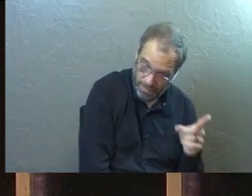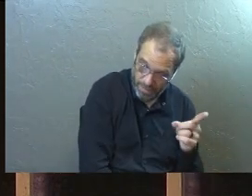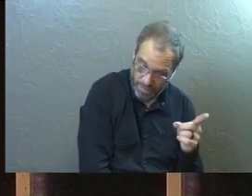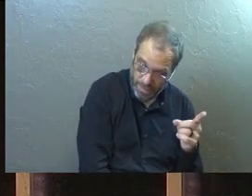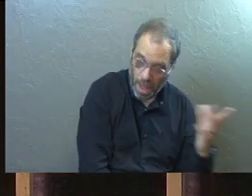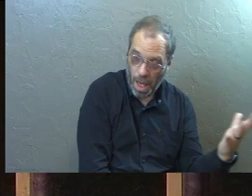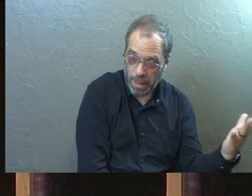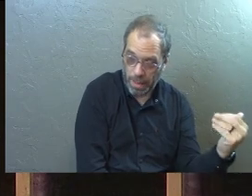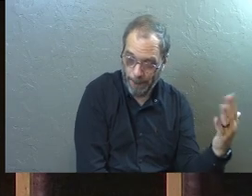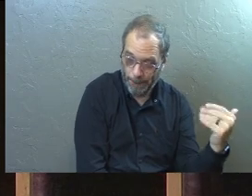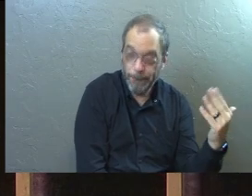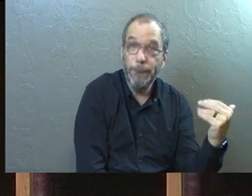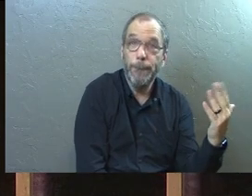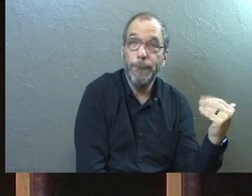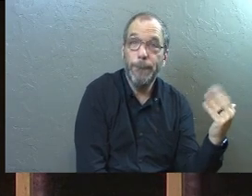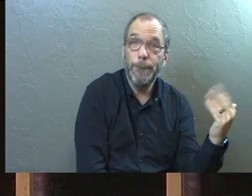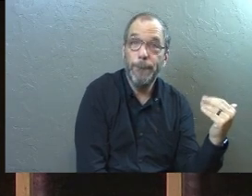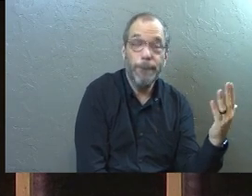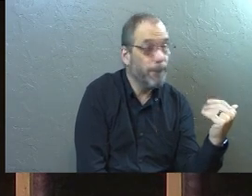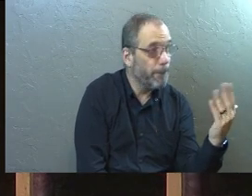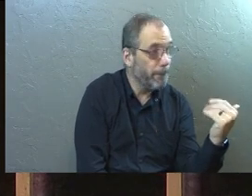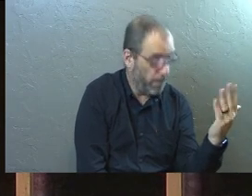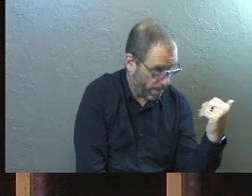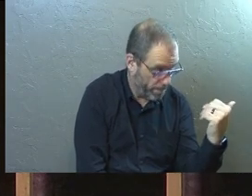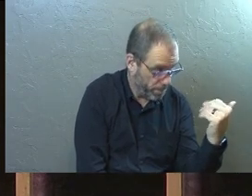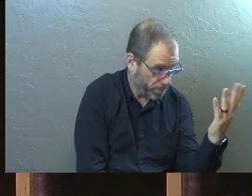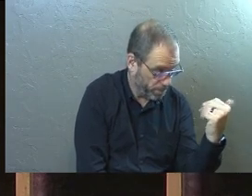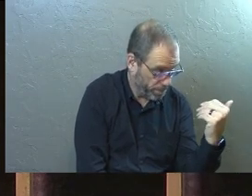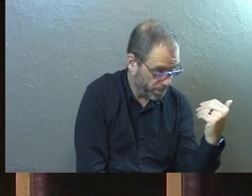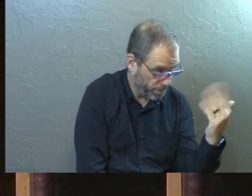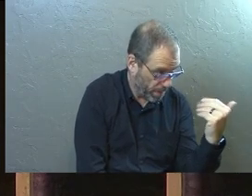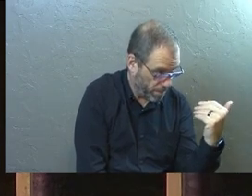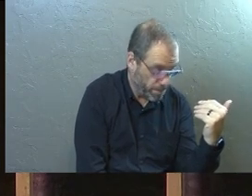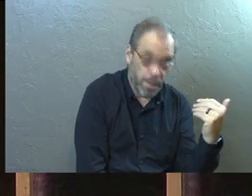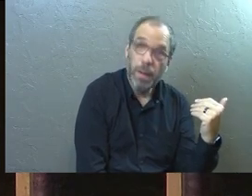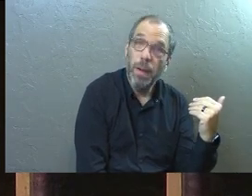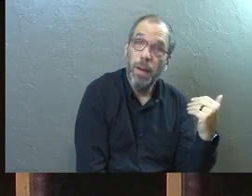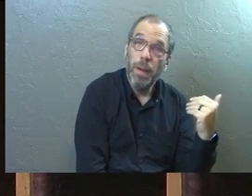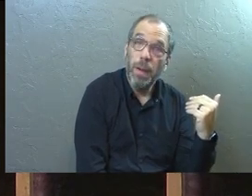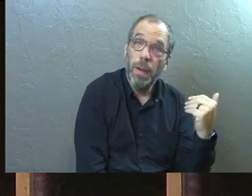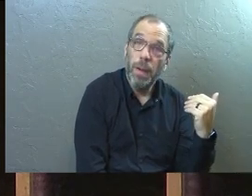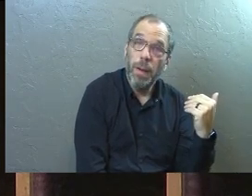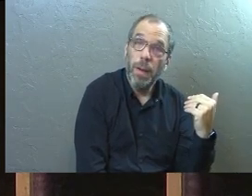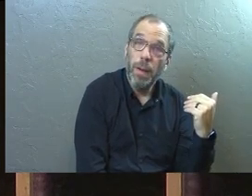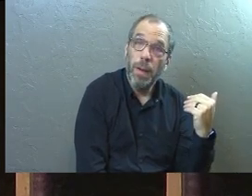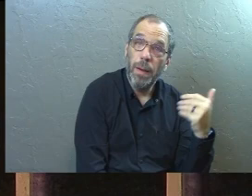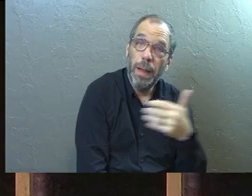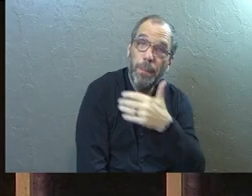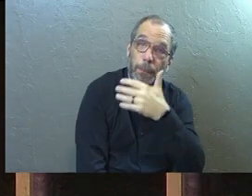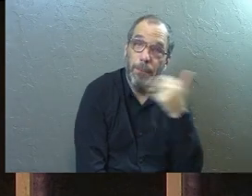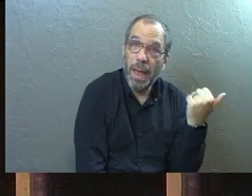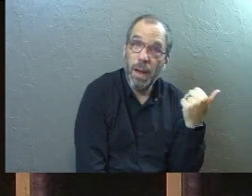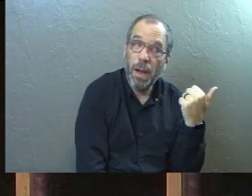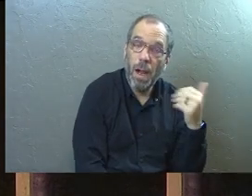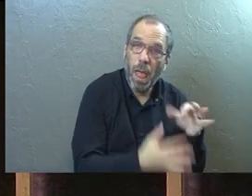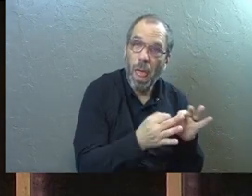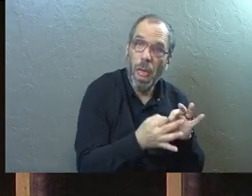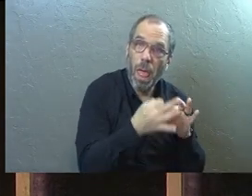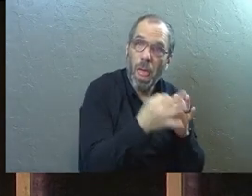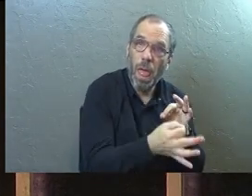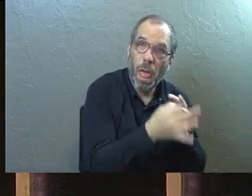Come, let's go see him. Jesus said, it's way better that we delayed.